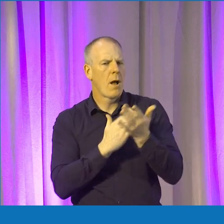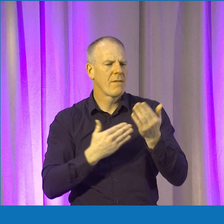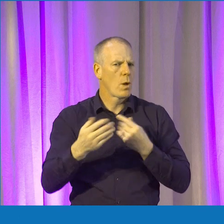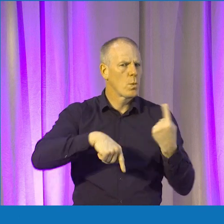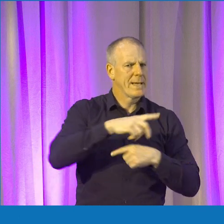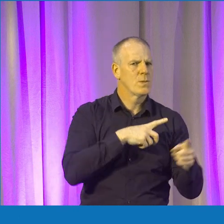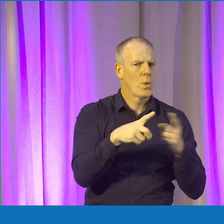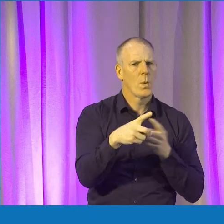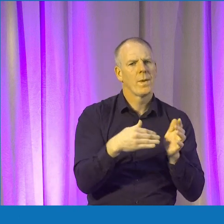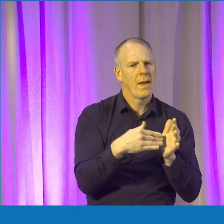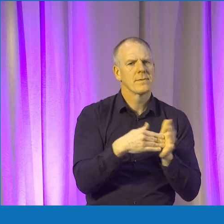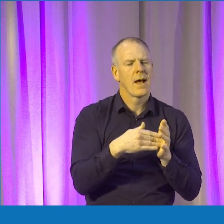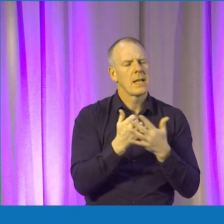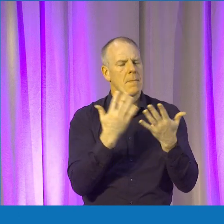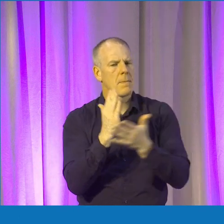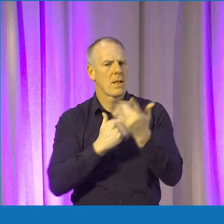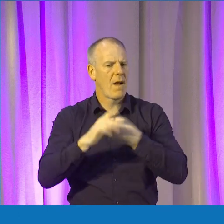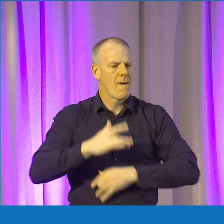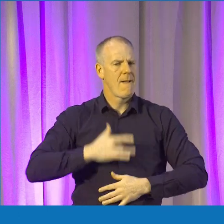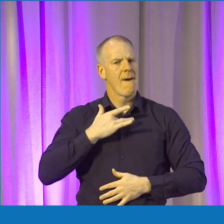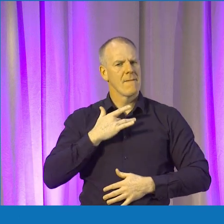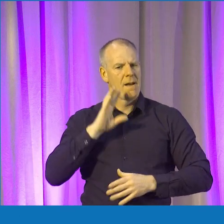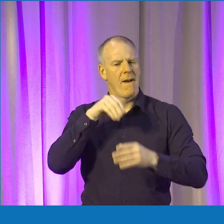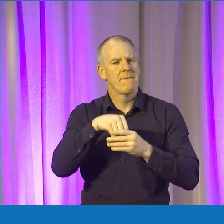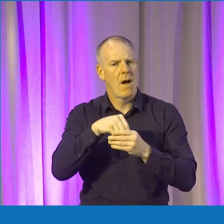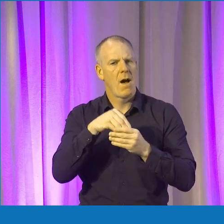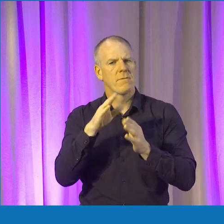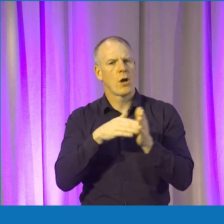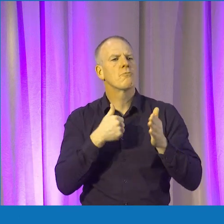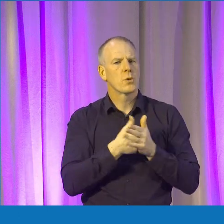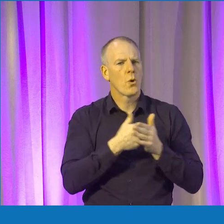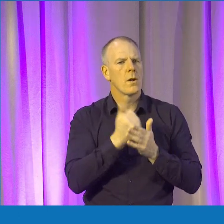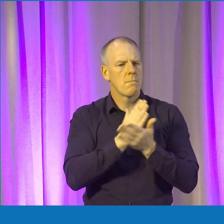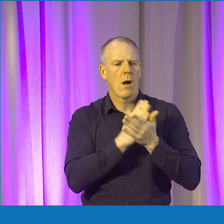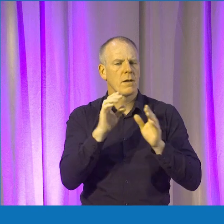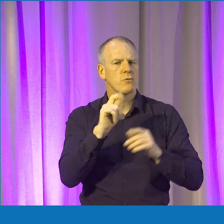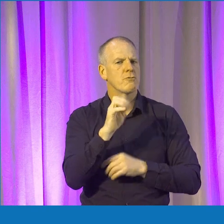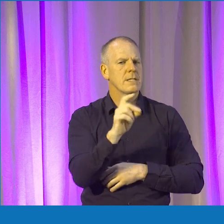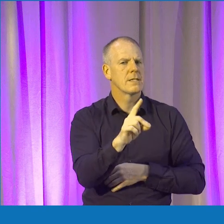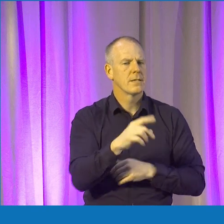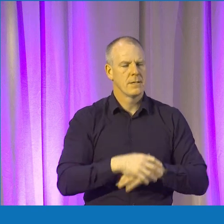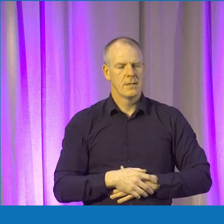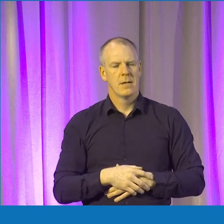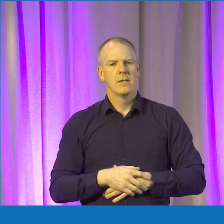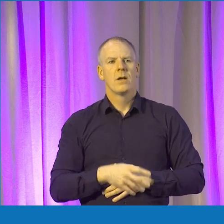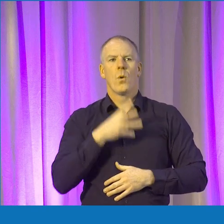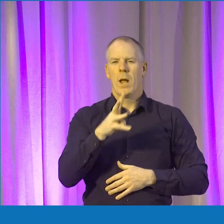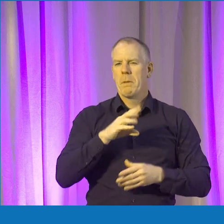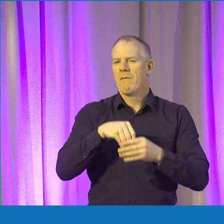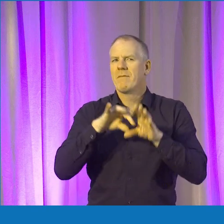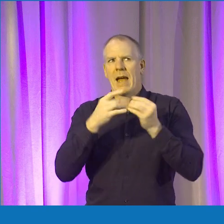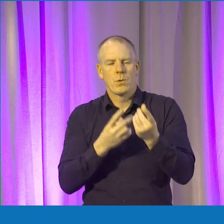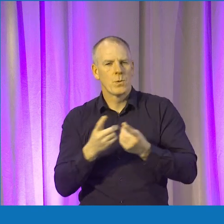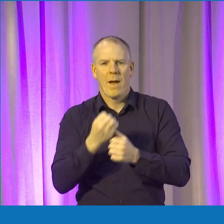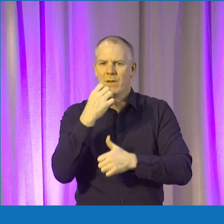anyway, and certainly a big part of our lives in the entrepreneurial side of Trinity. Absolutely. And it's going to connect to everything we do every day.